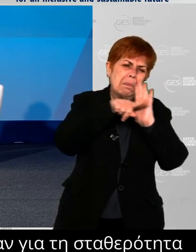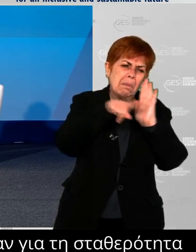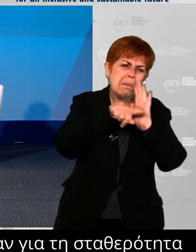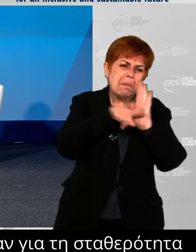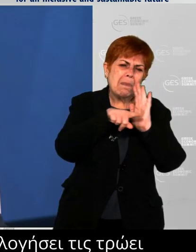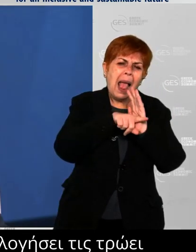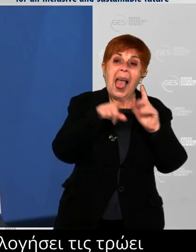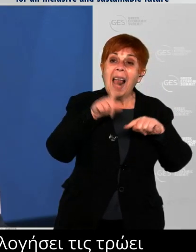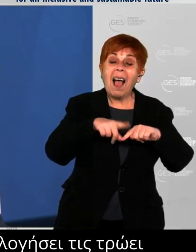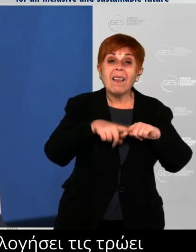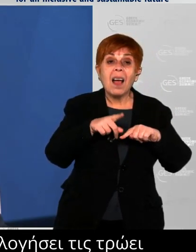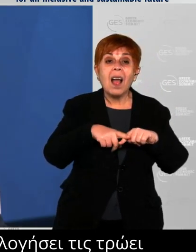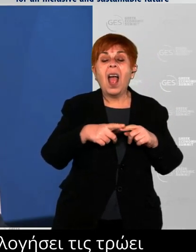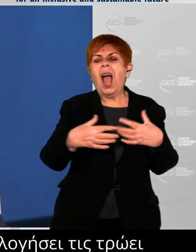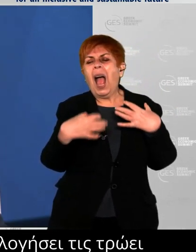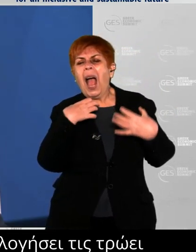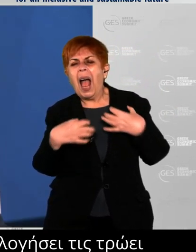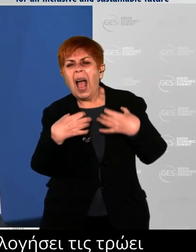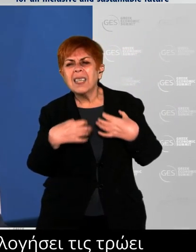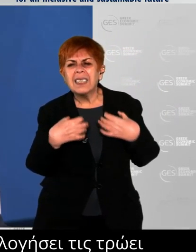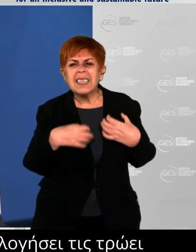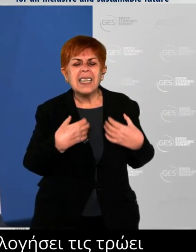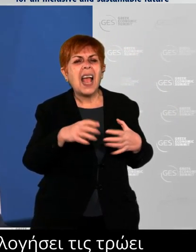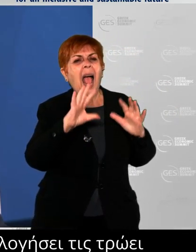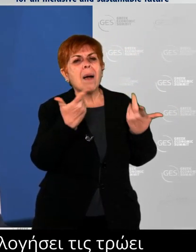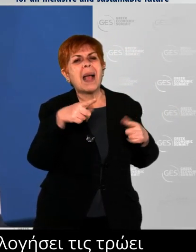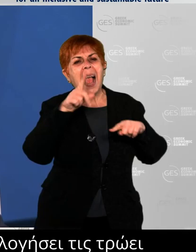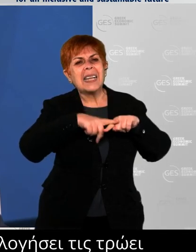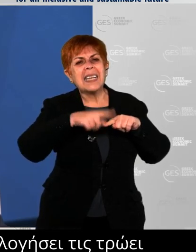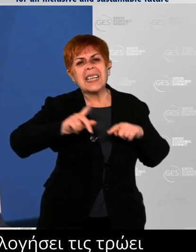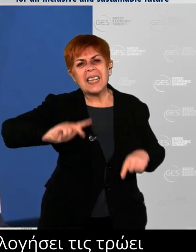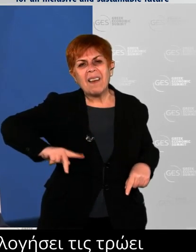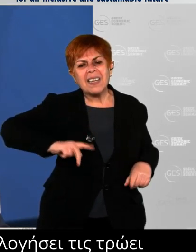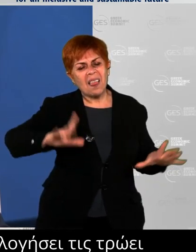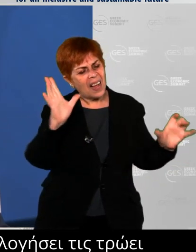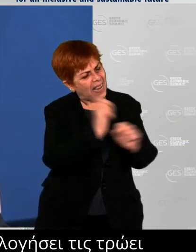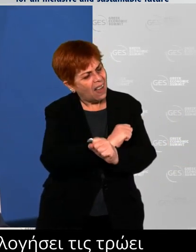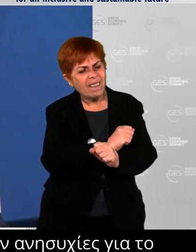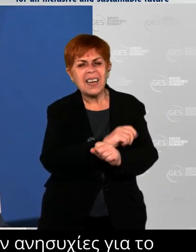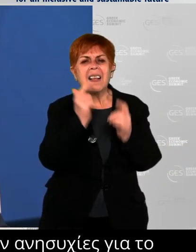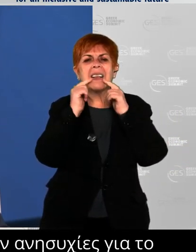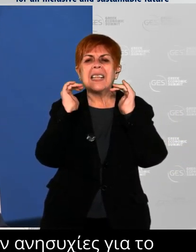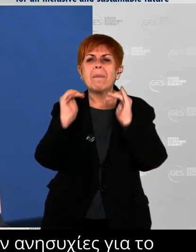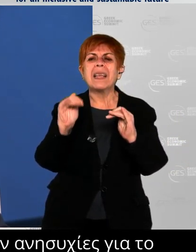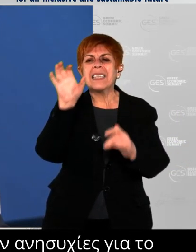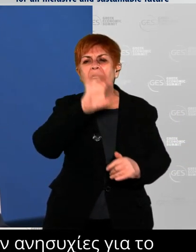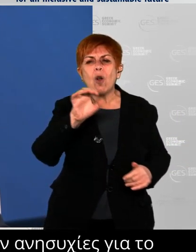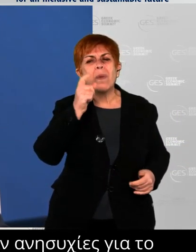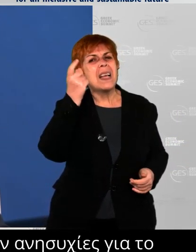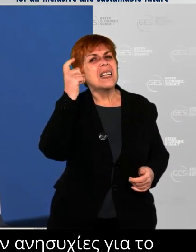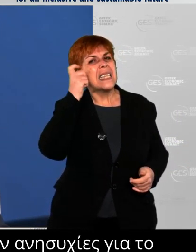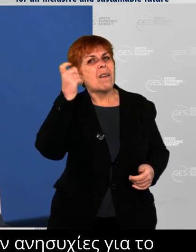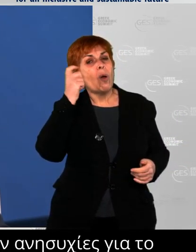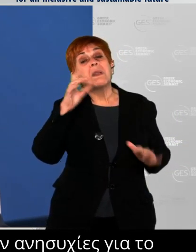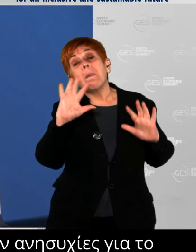the government might still somehow fall out of the Eurozone. To have escaped that dismal cycle